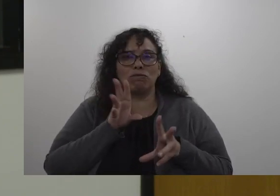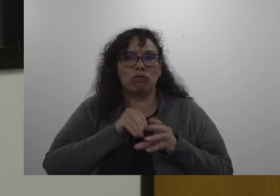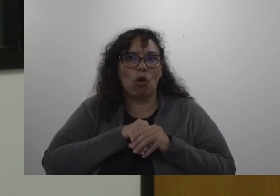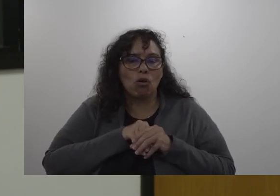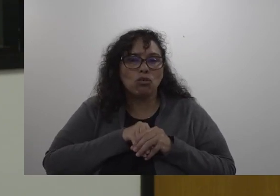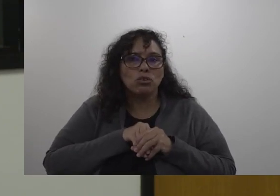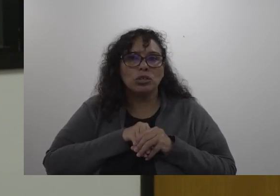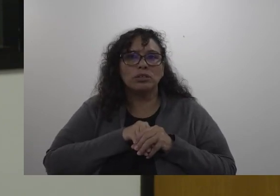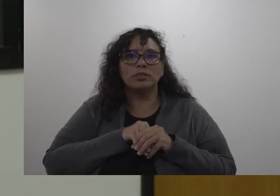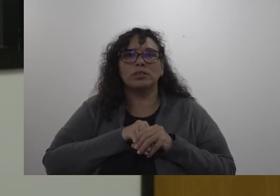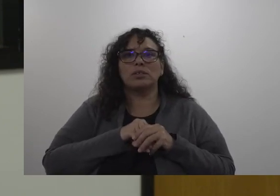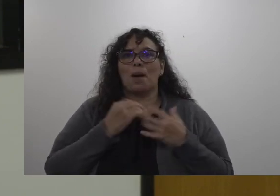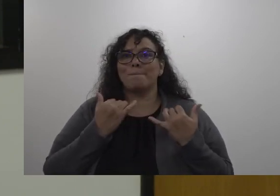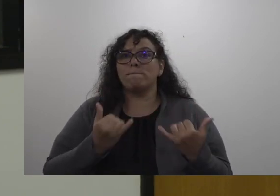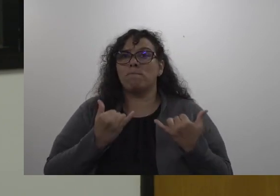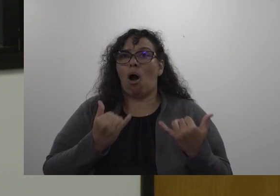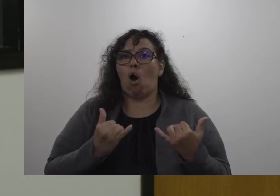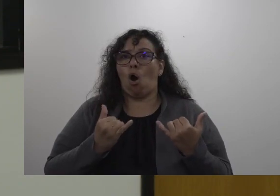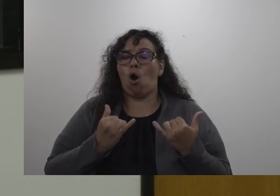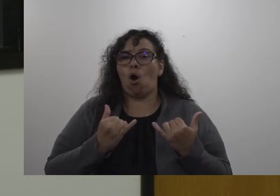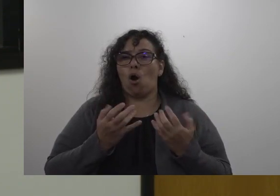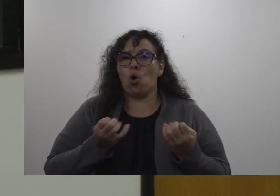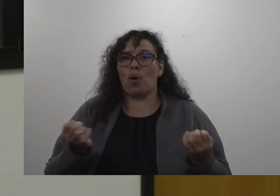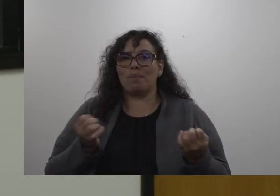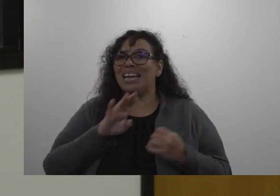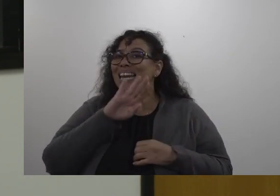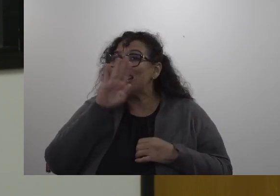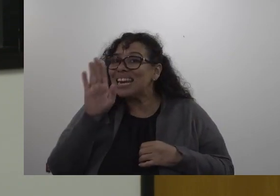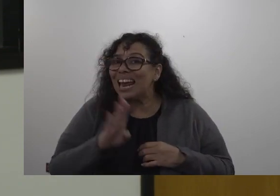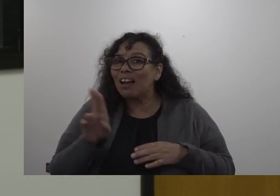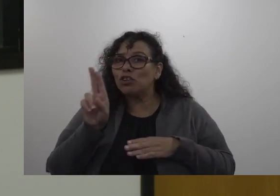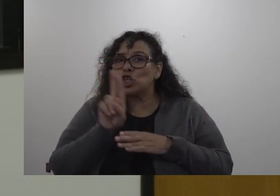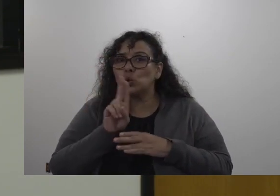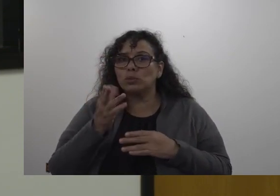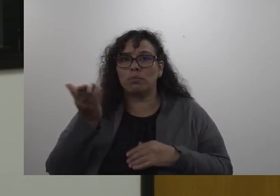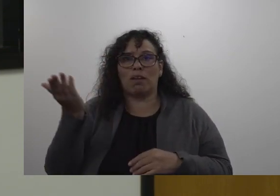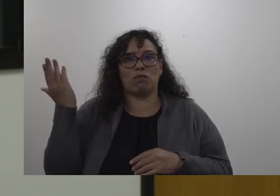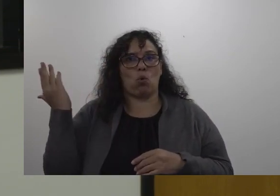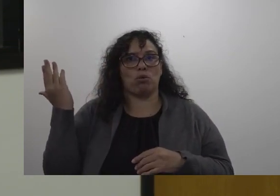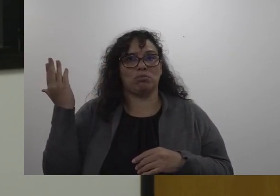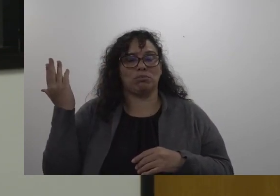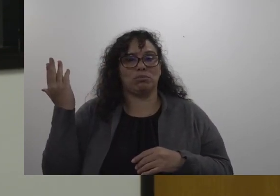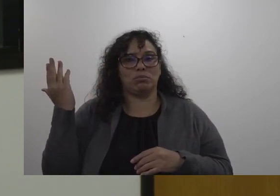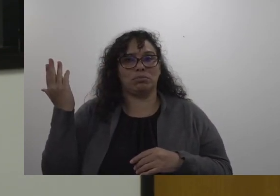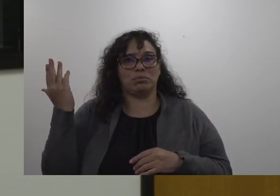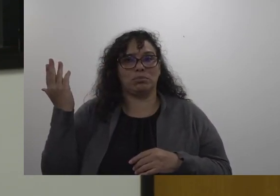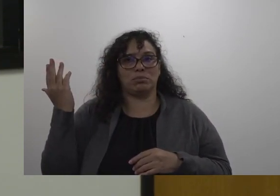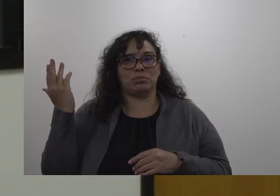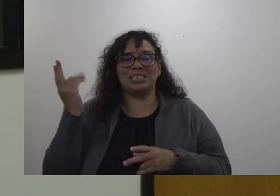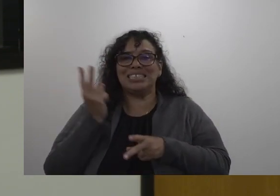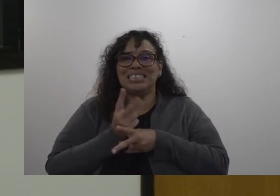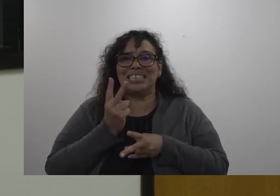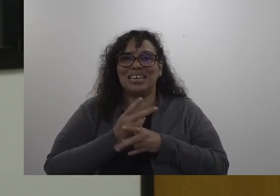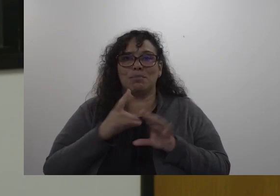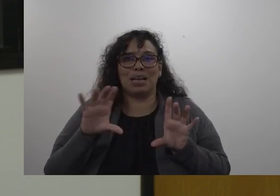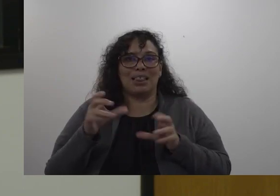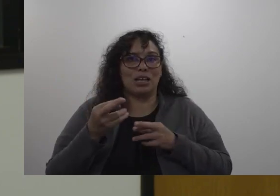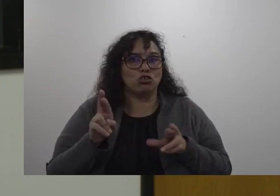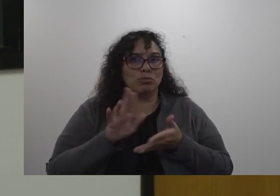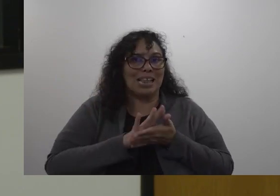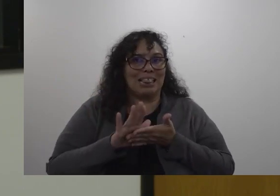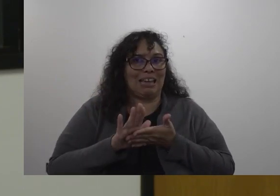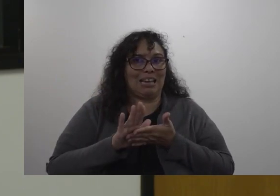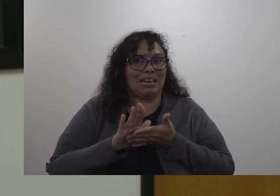modern equipment that has never been used before this before the last year to keep classrooms clean